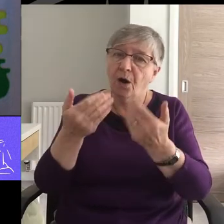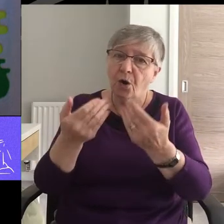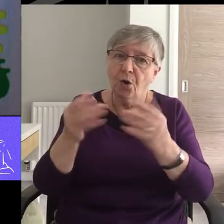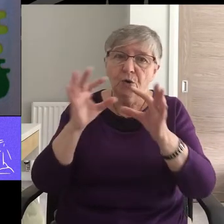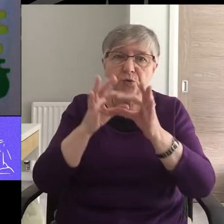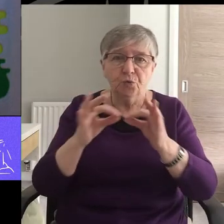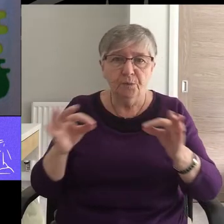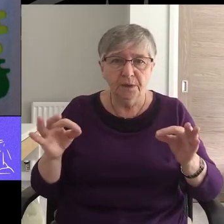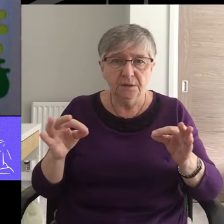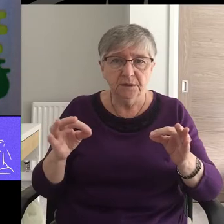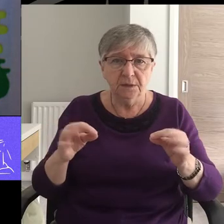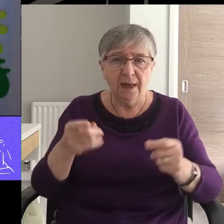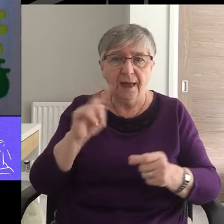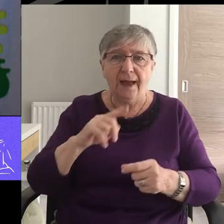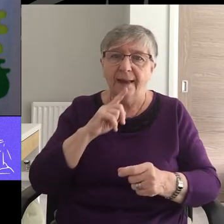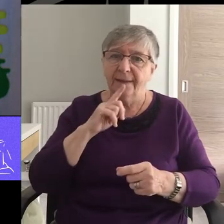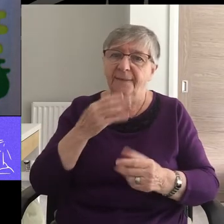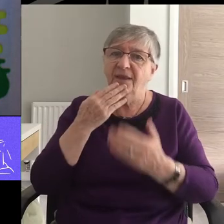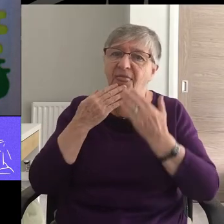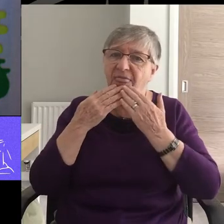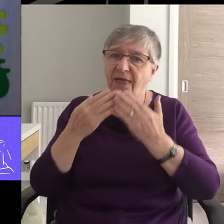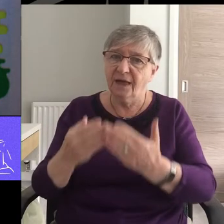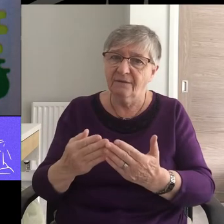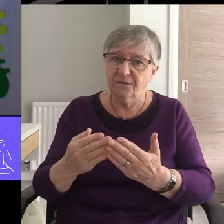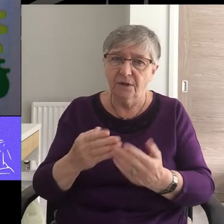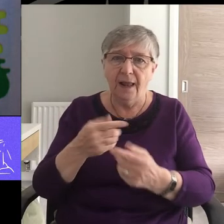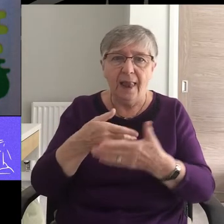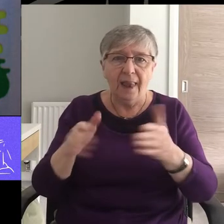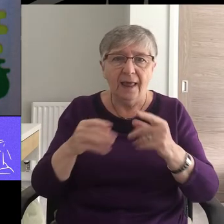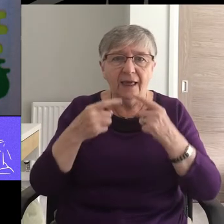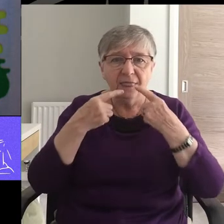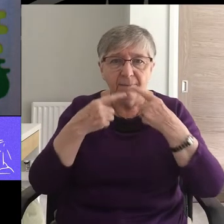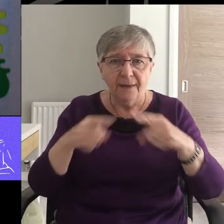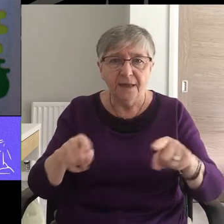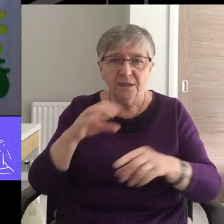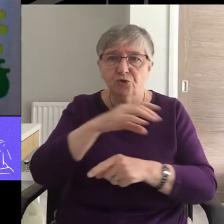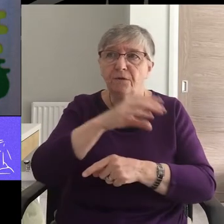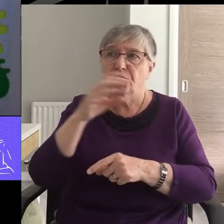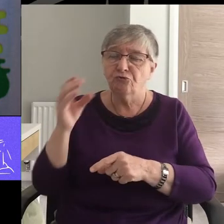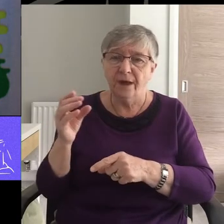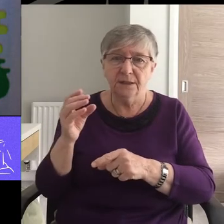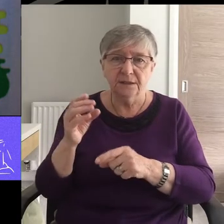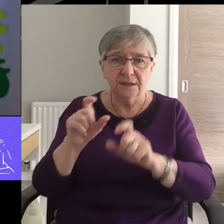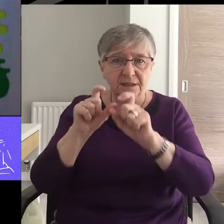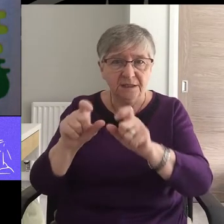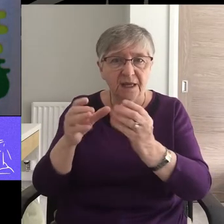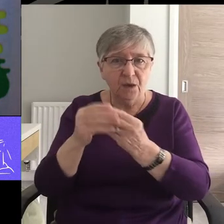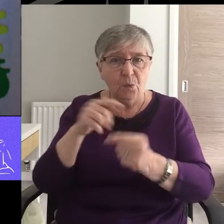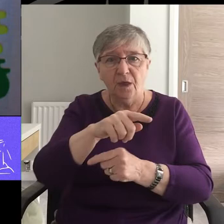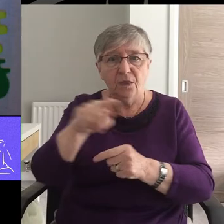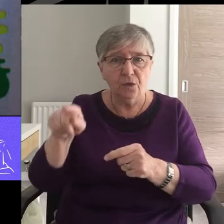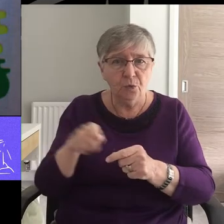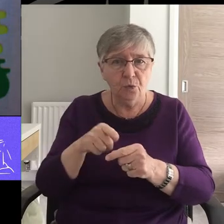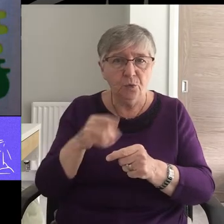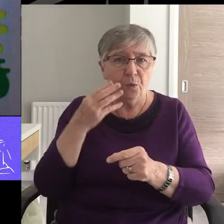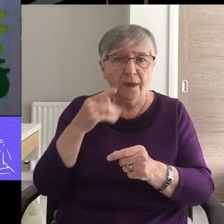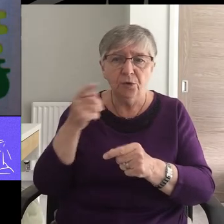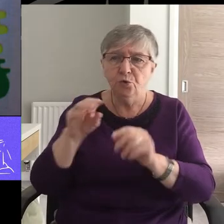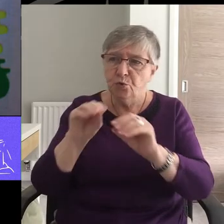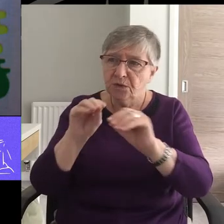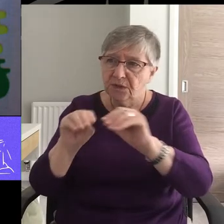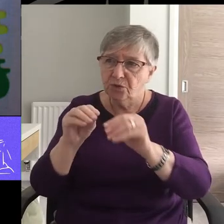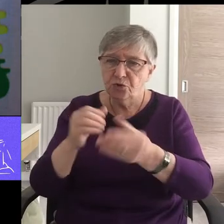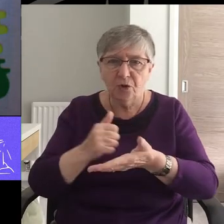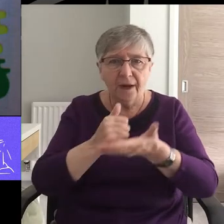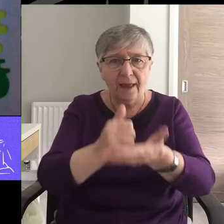And be thankful. Let the message of Christ dwell among you richly, as you teach and admonish